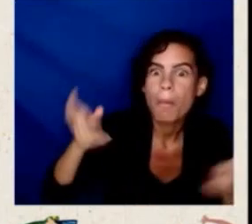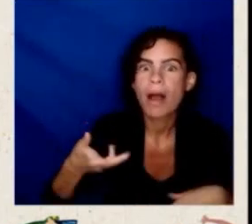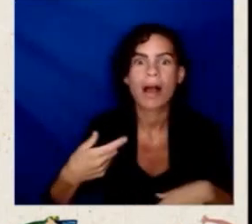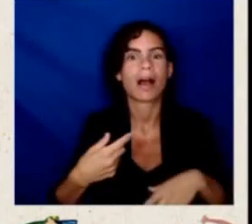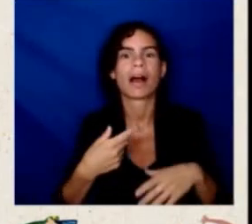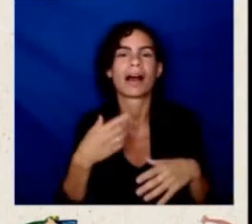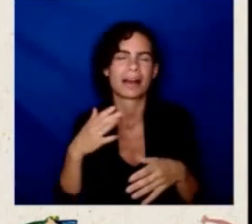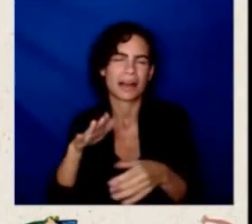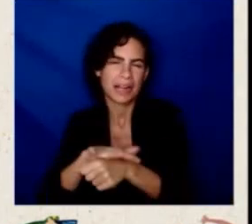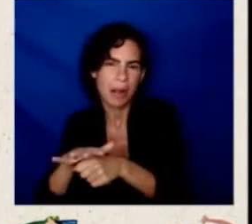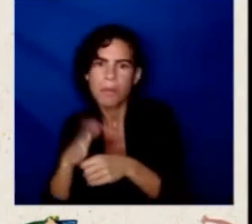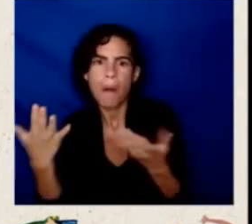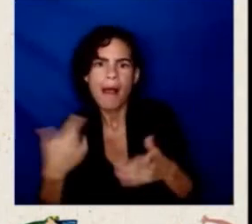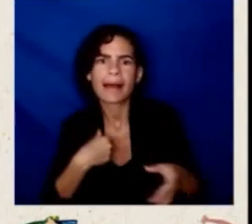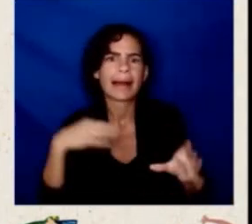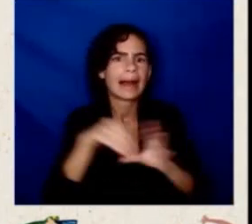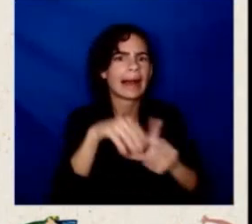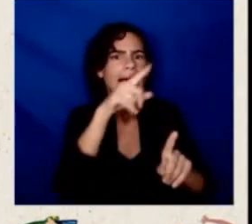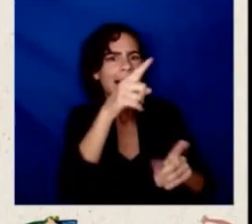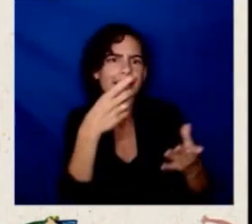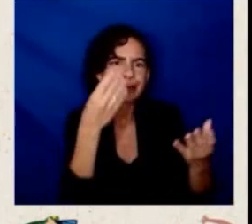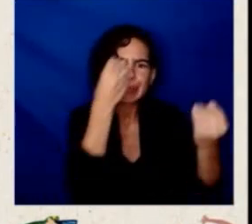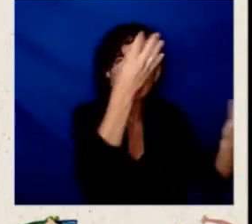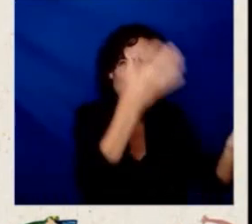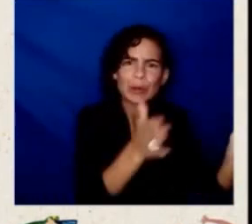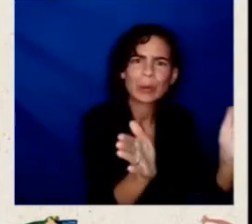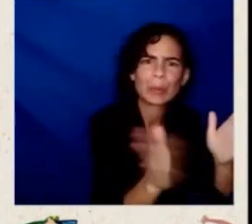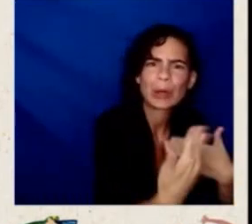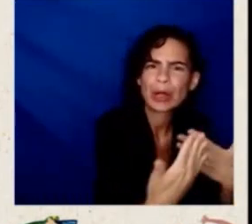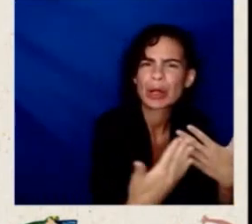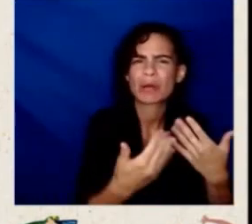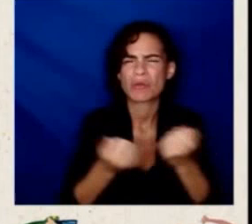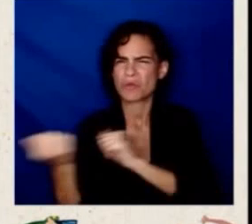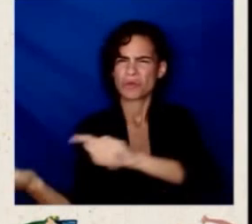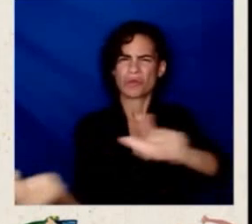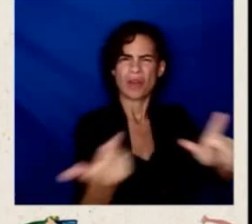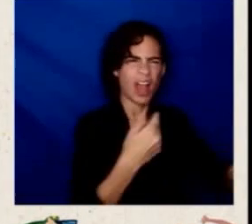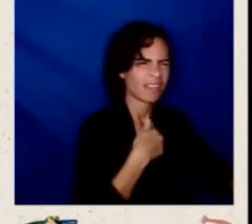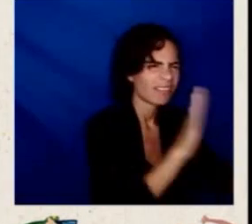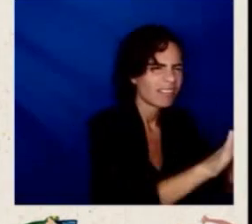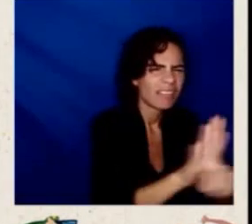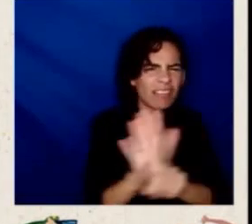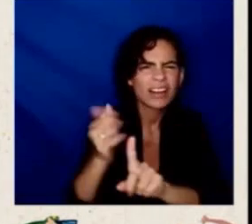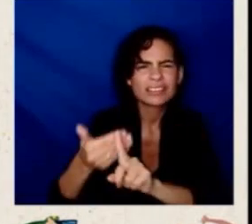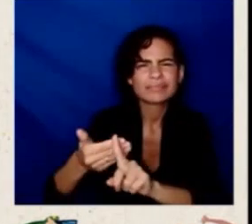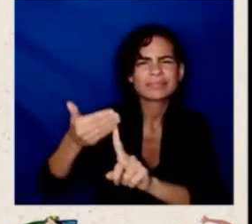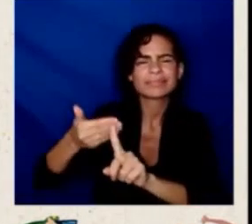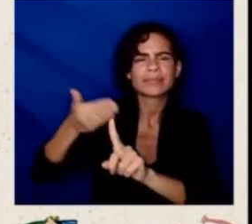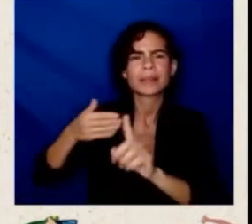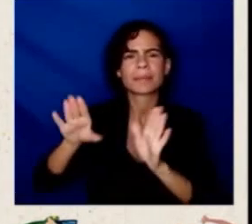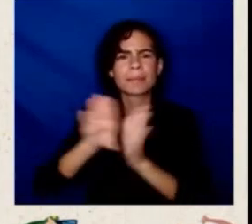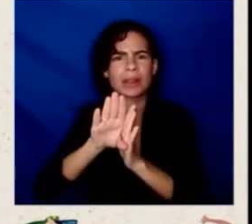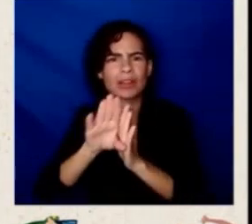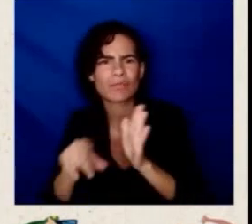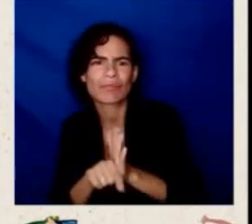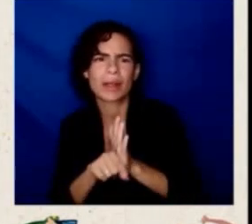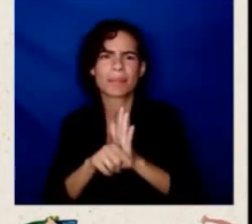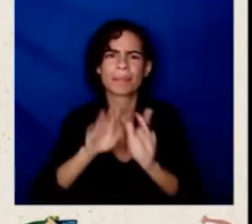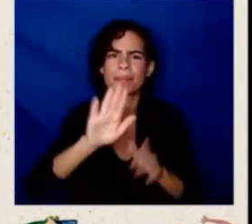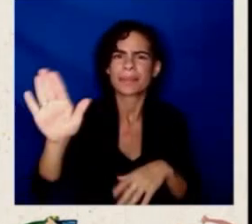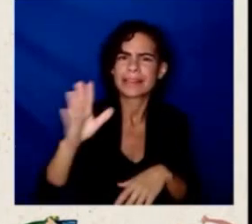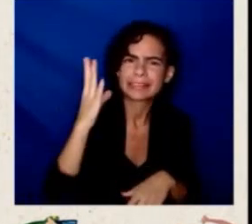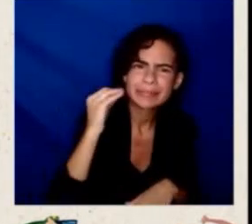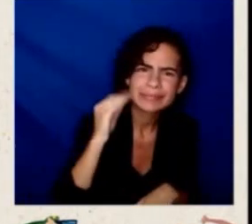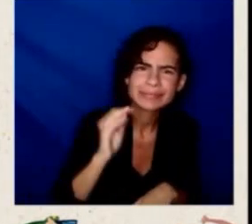having grown up in a bicultural home in an environment that was very diverse gave me an opportunity to look at different perspectives